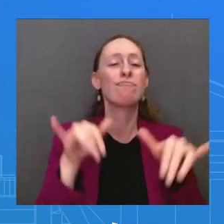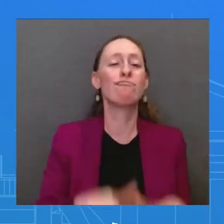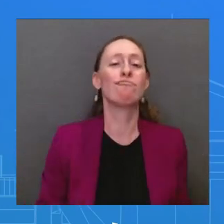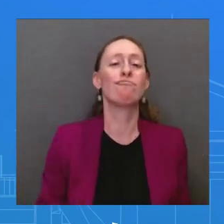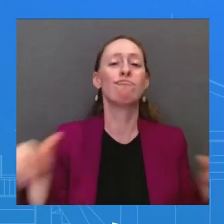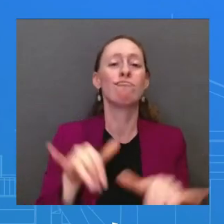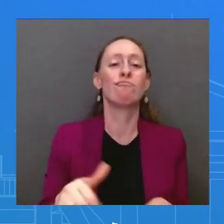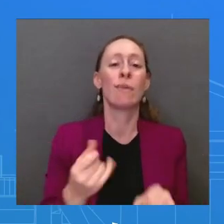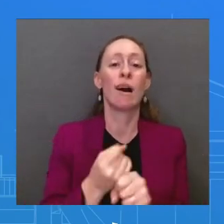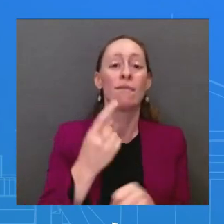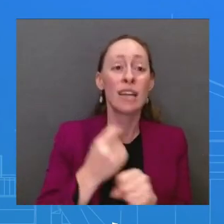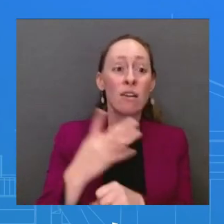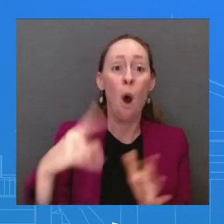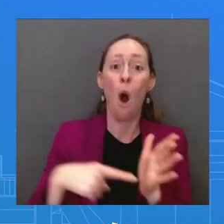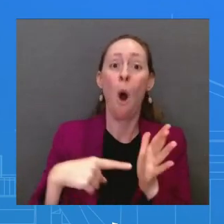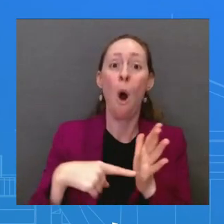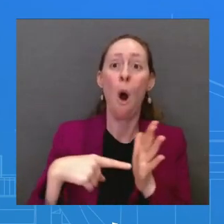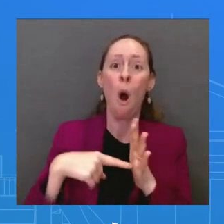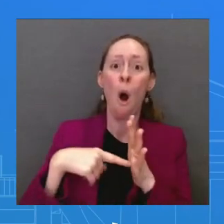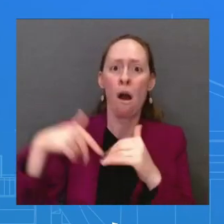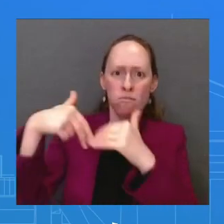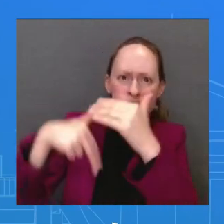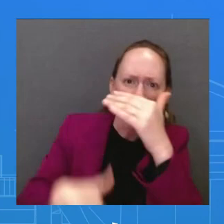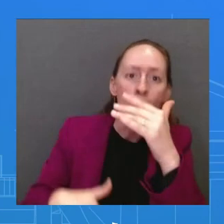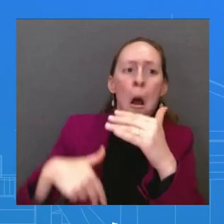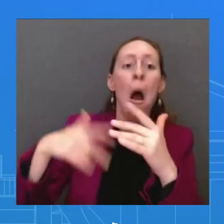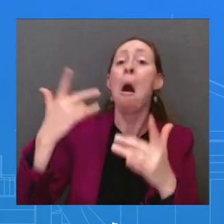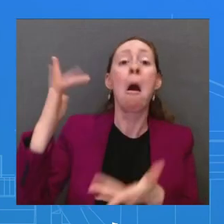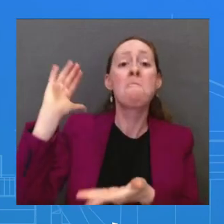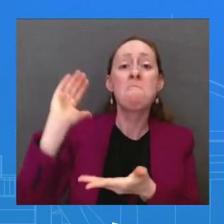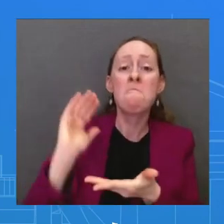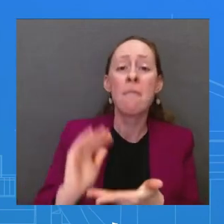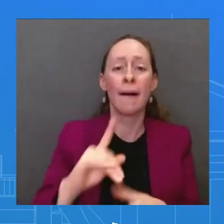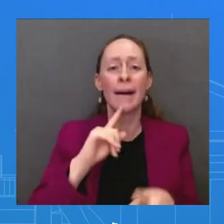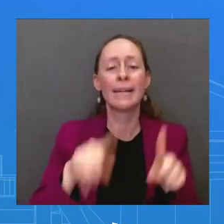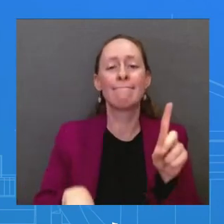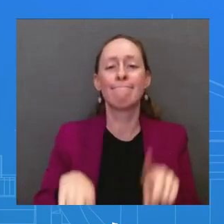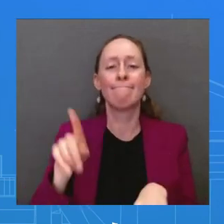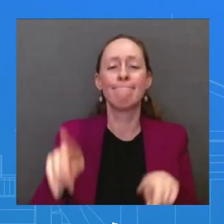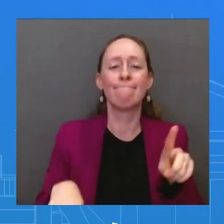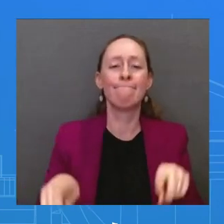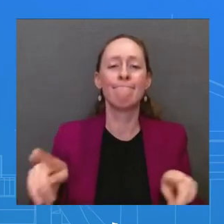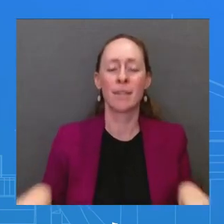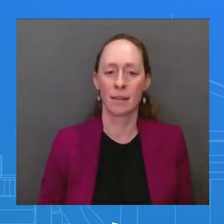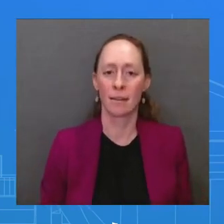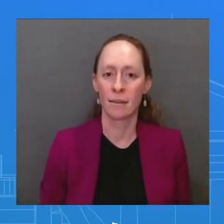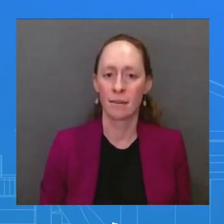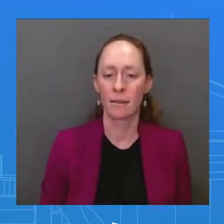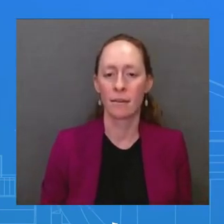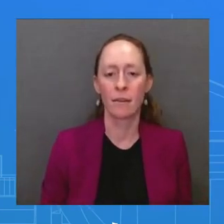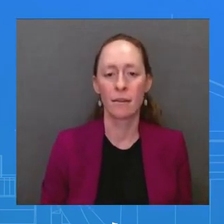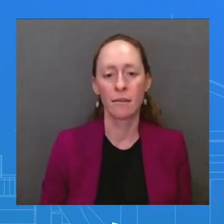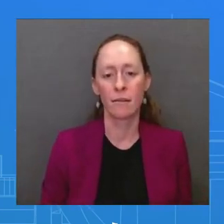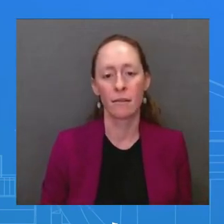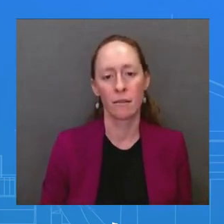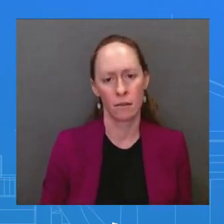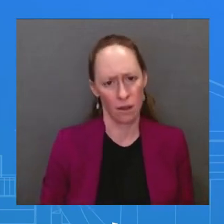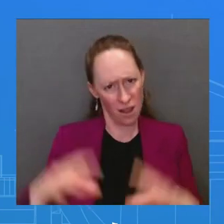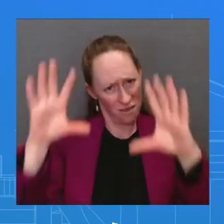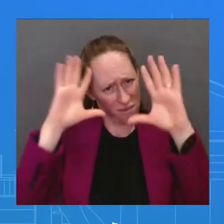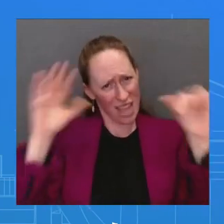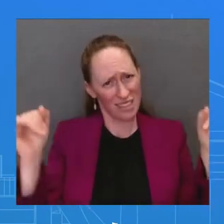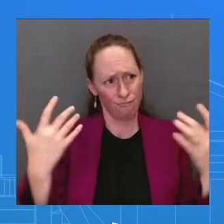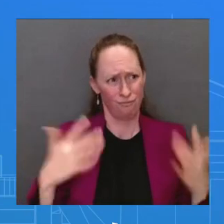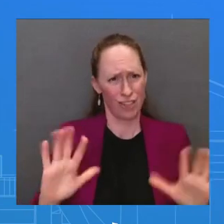we have tracked that. But the reality is the President has a real plan, as we've laid out multiple times, to reduce the deficit, and